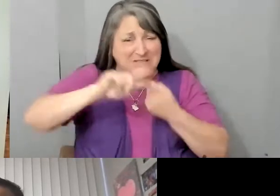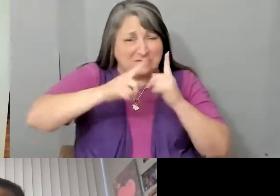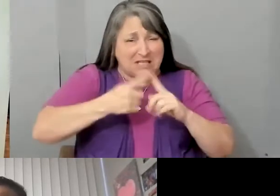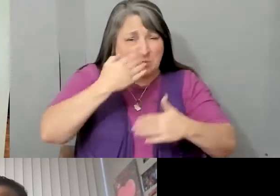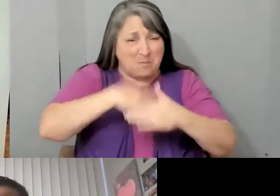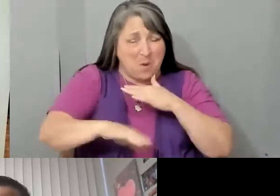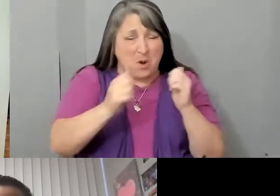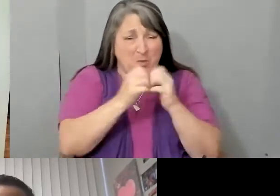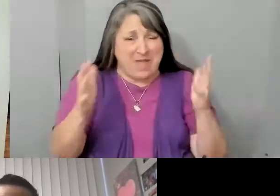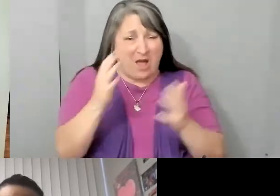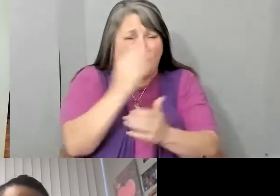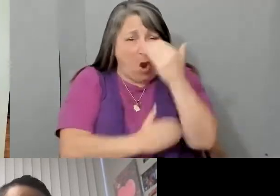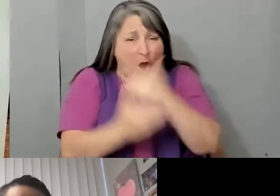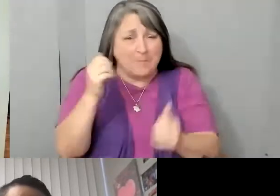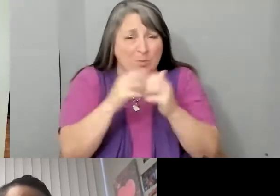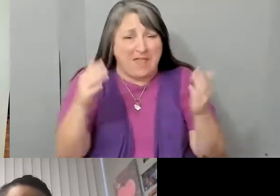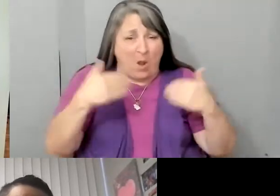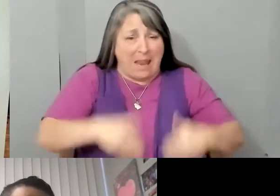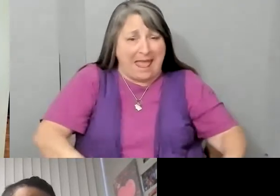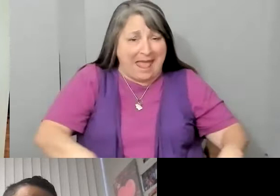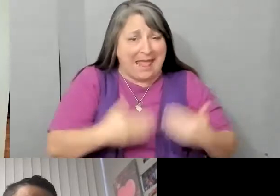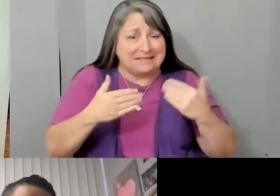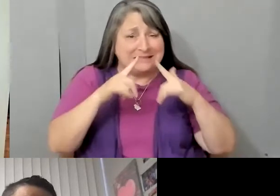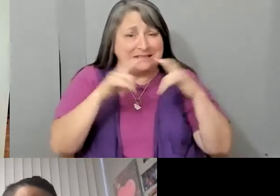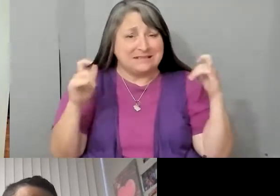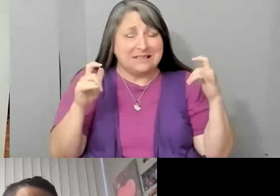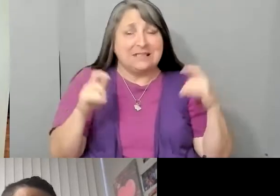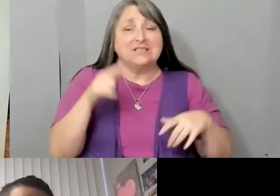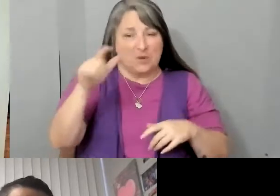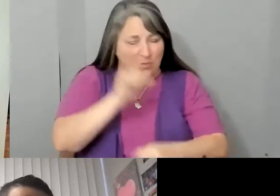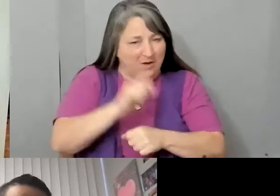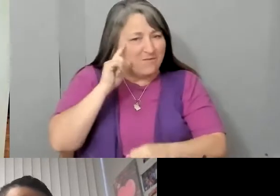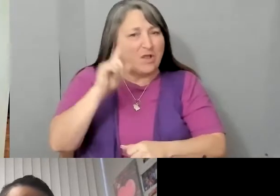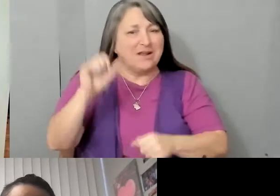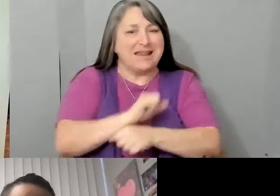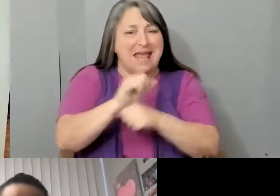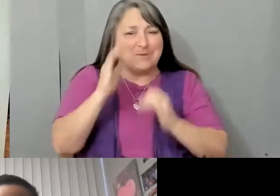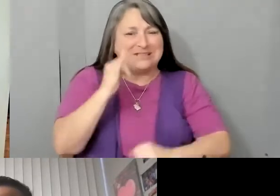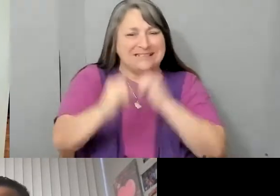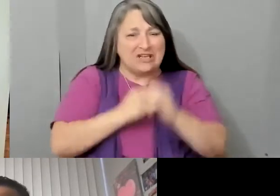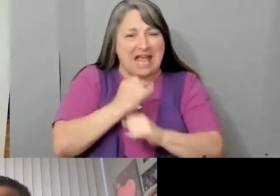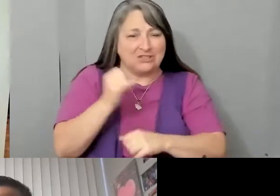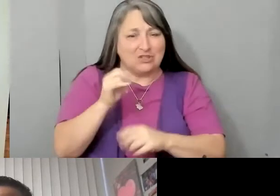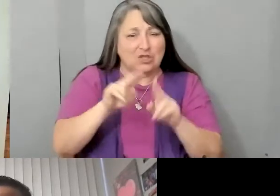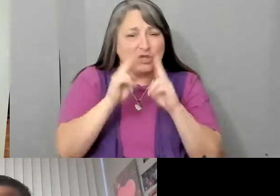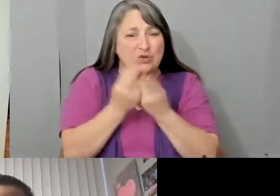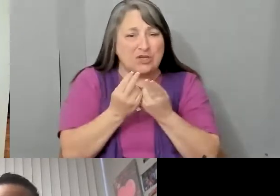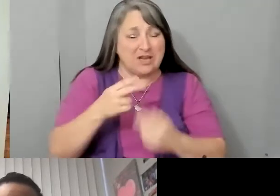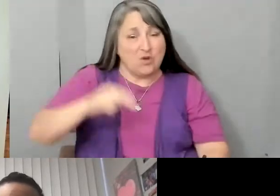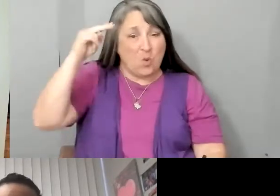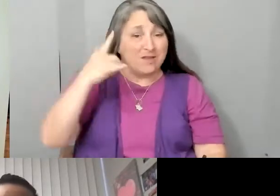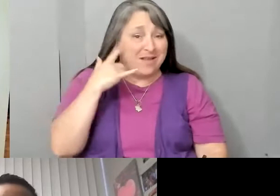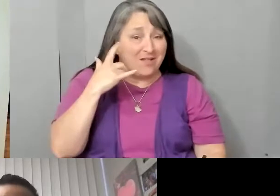Gomez Jr. has also worked for the Laborers International Union of Northern California, fighting for more than